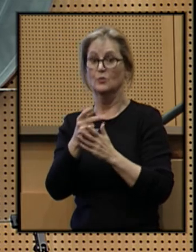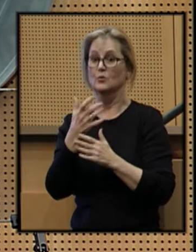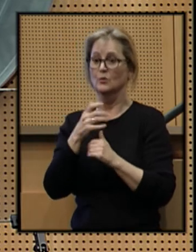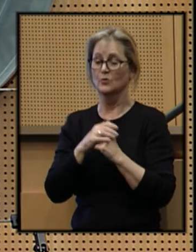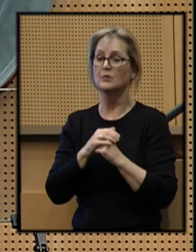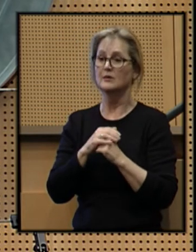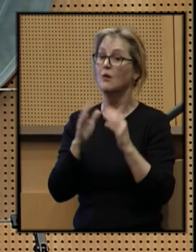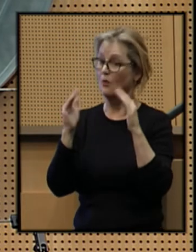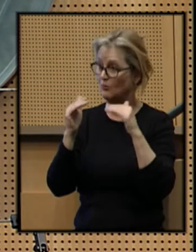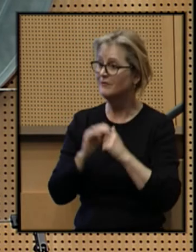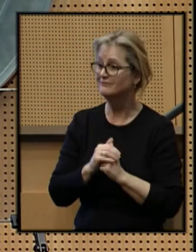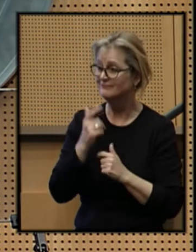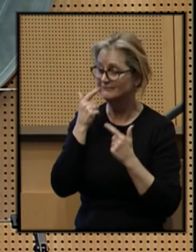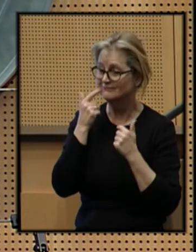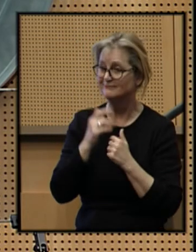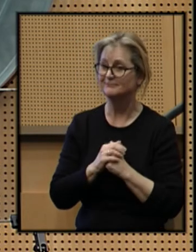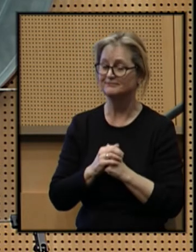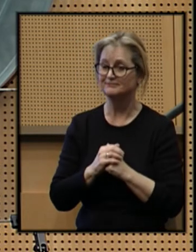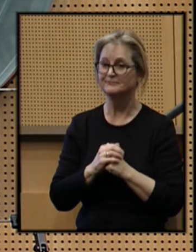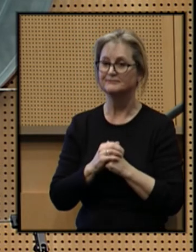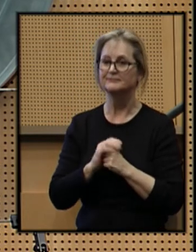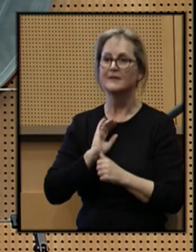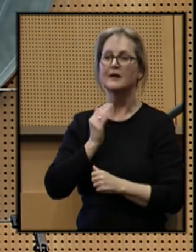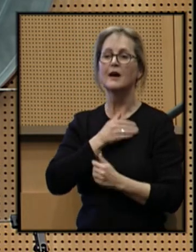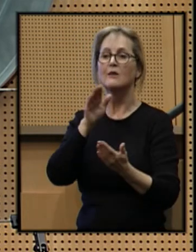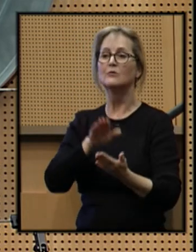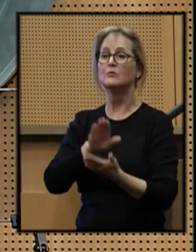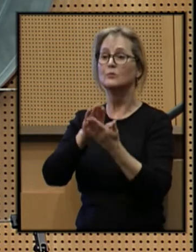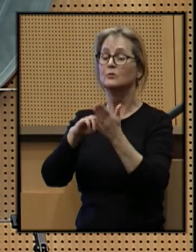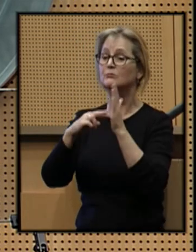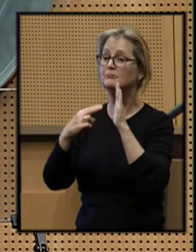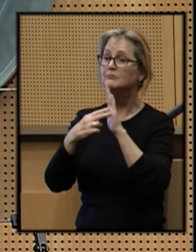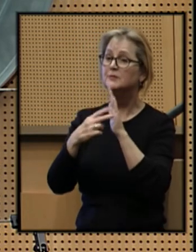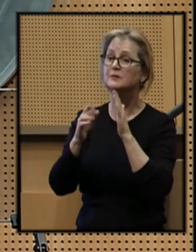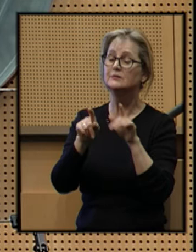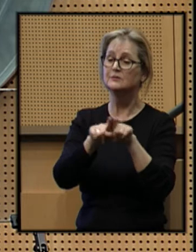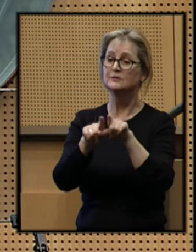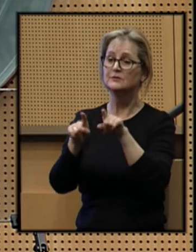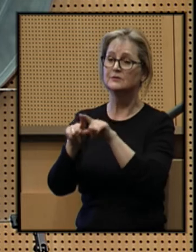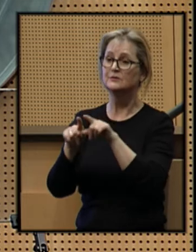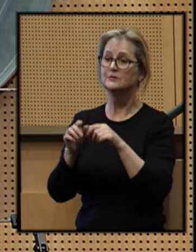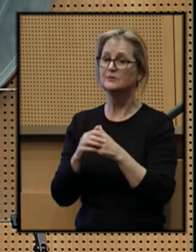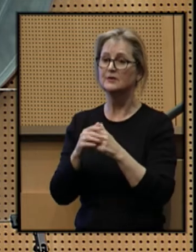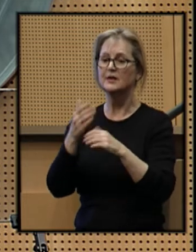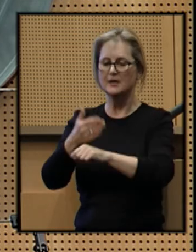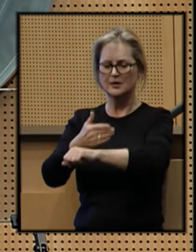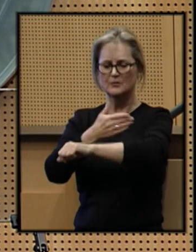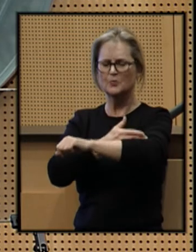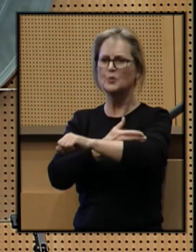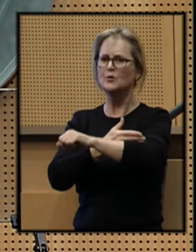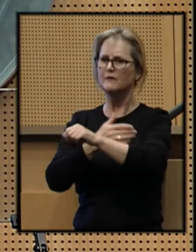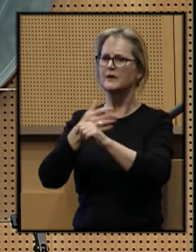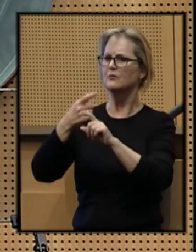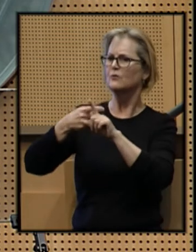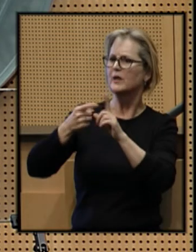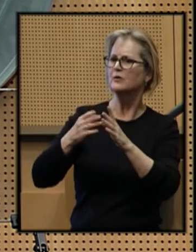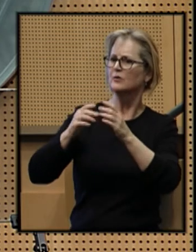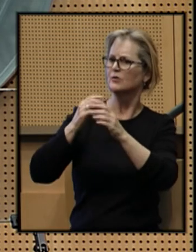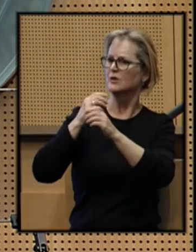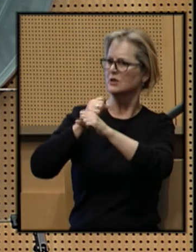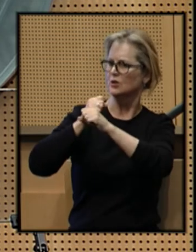There's hope. Our approach means also improving tenant security,